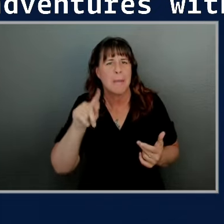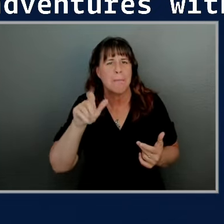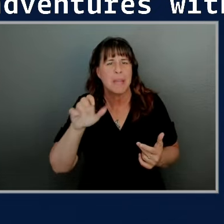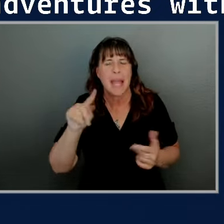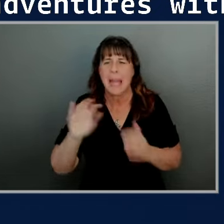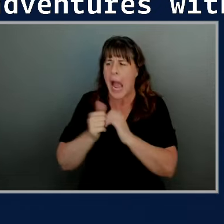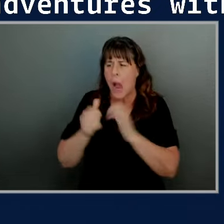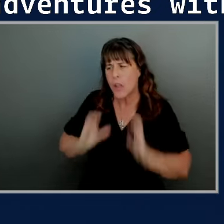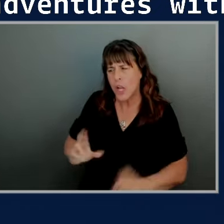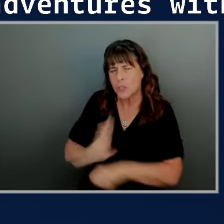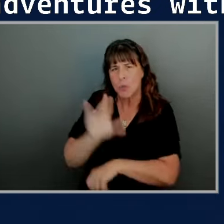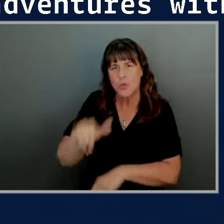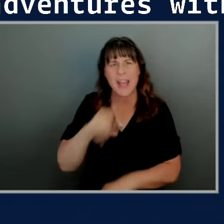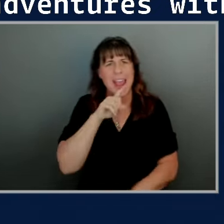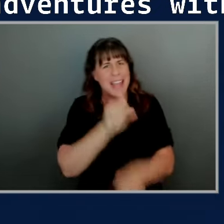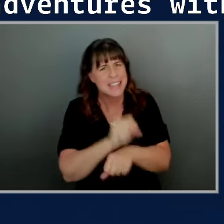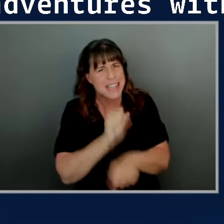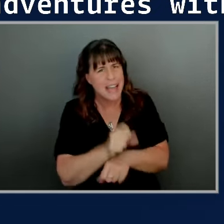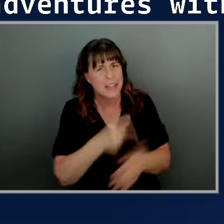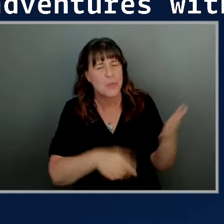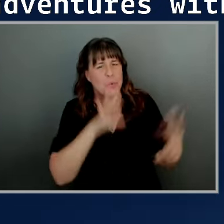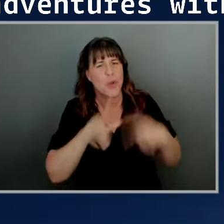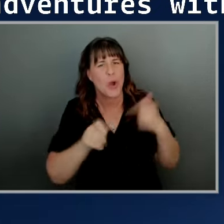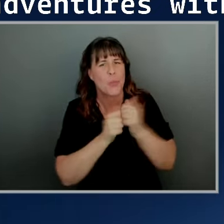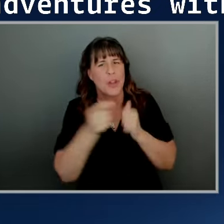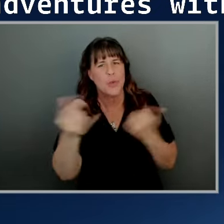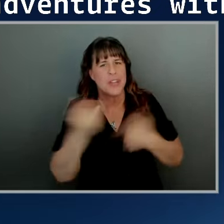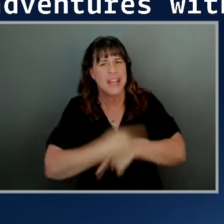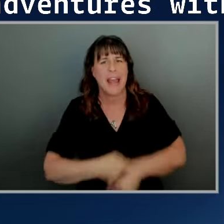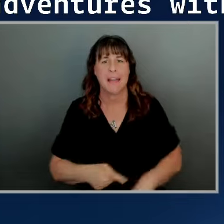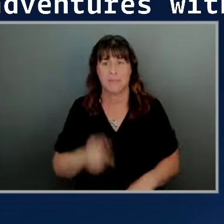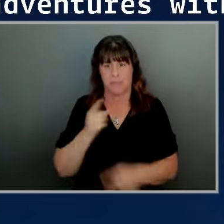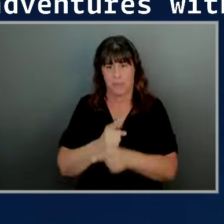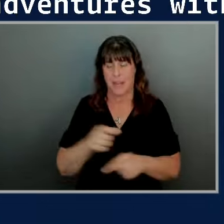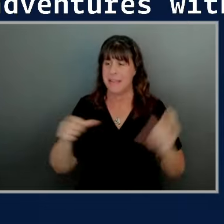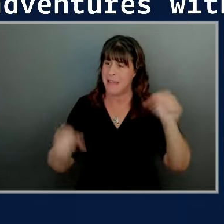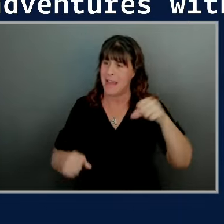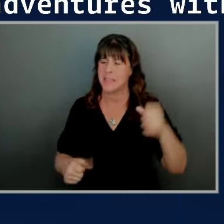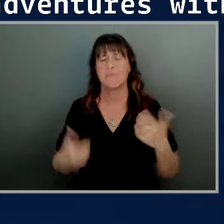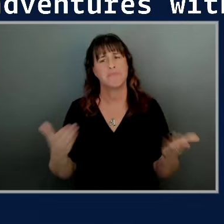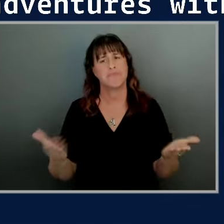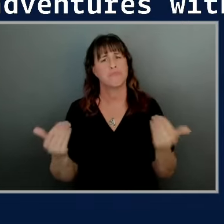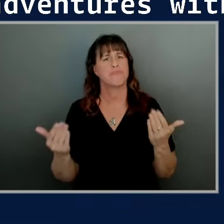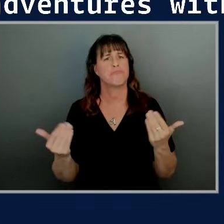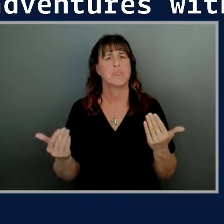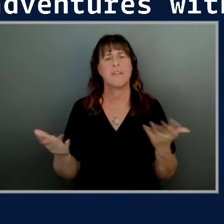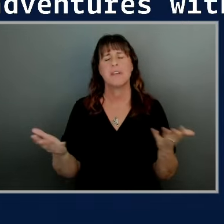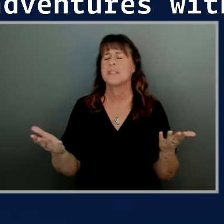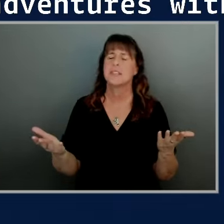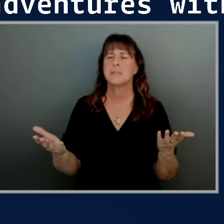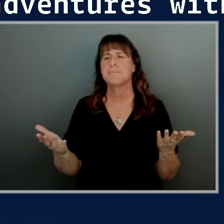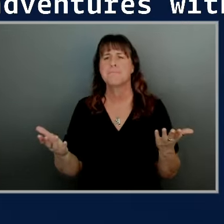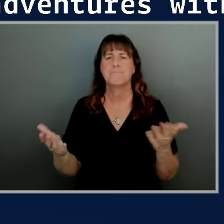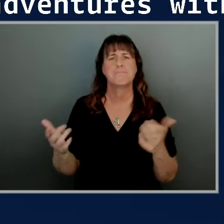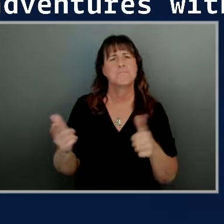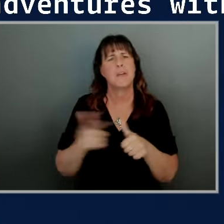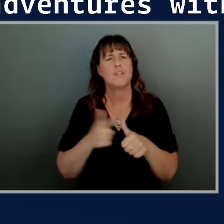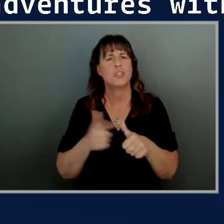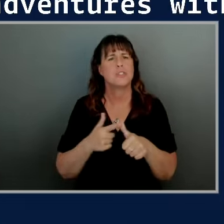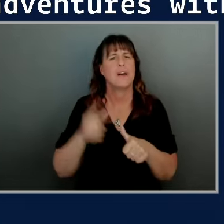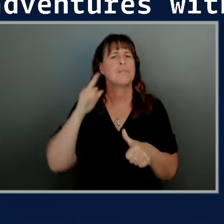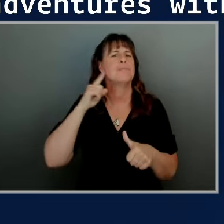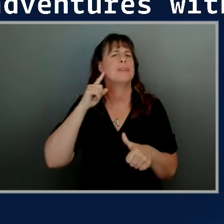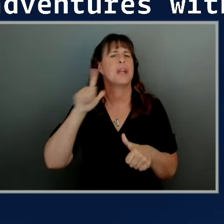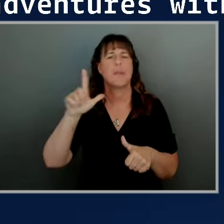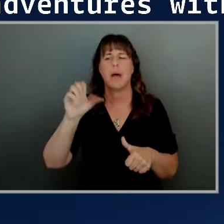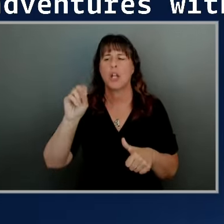that's what we're gonna be talking about with you today is that right yes absolutely all right well can you can you give us first off let's hear about lonely